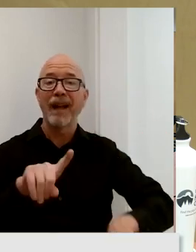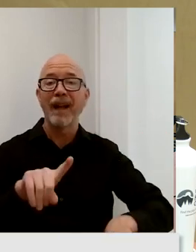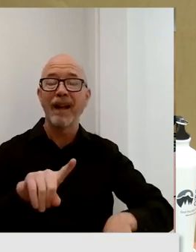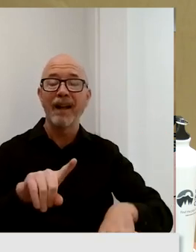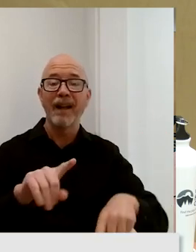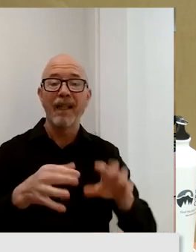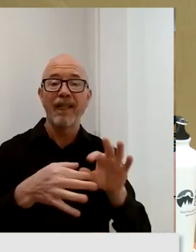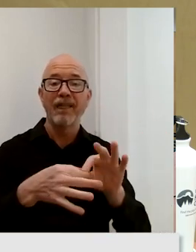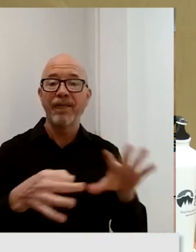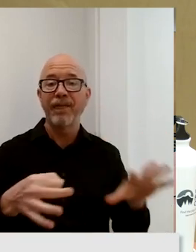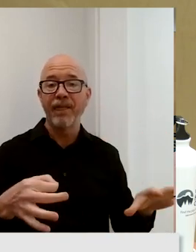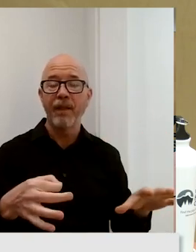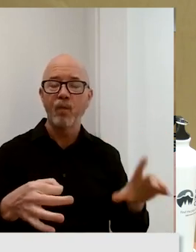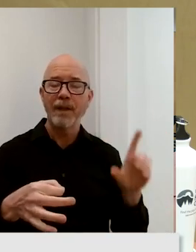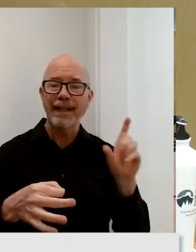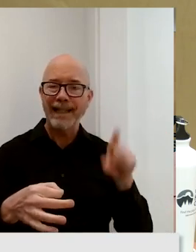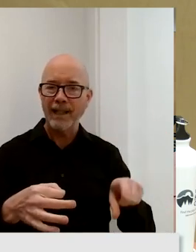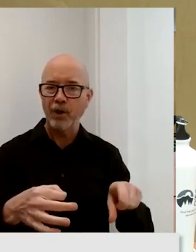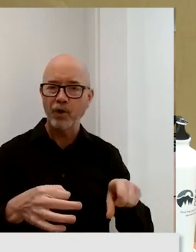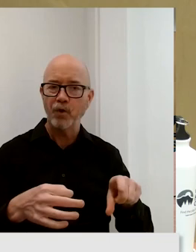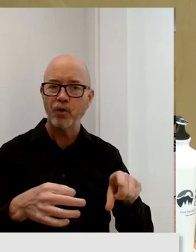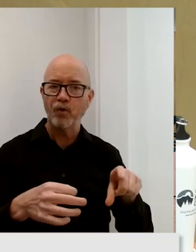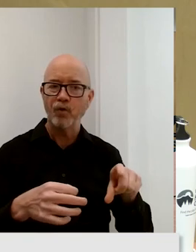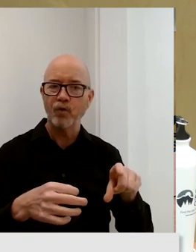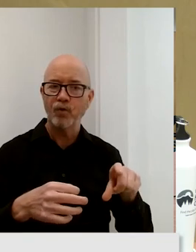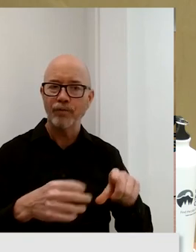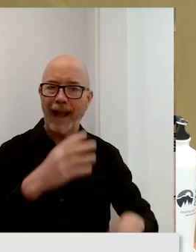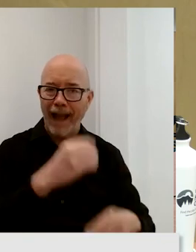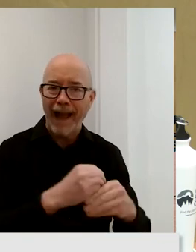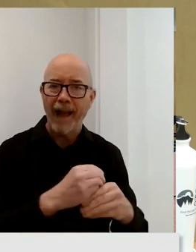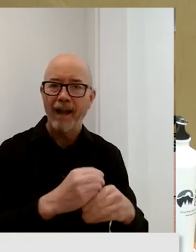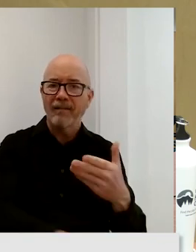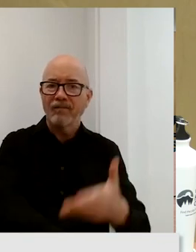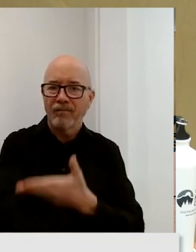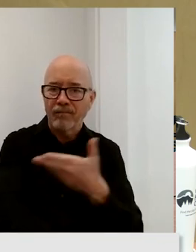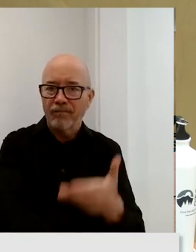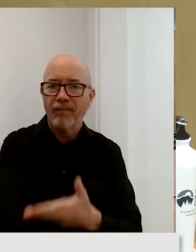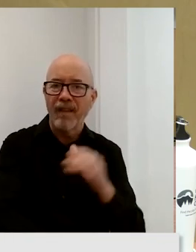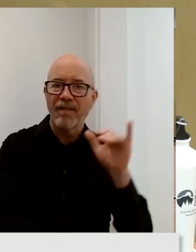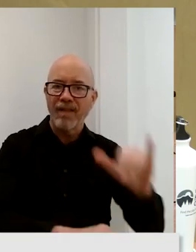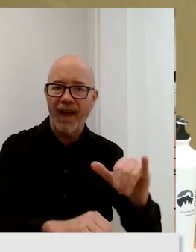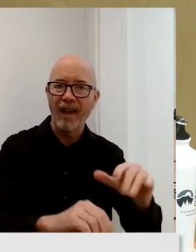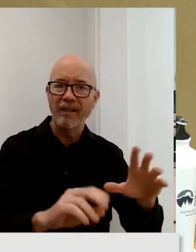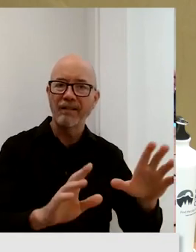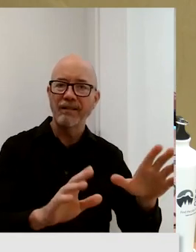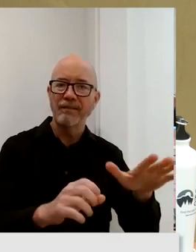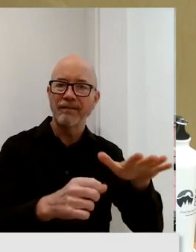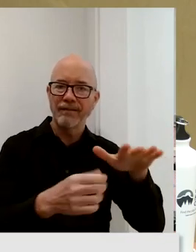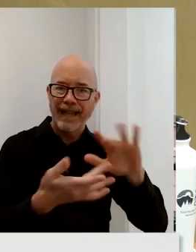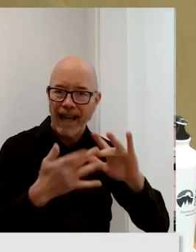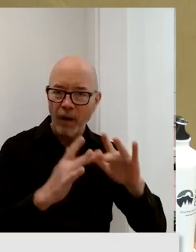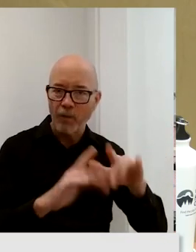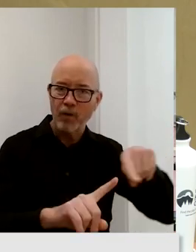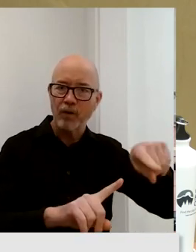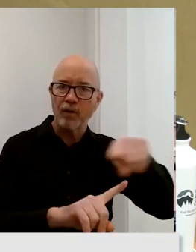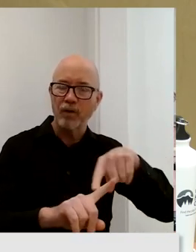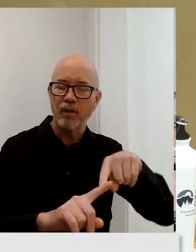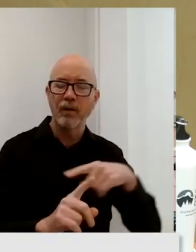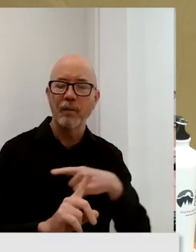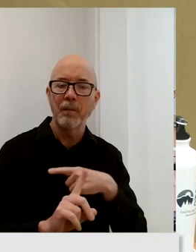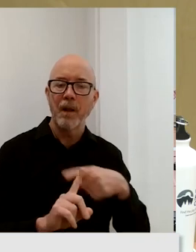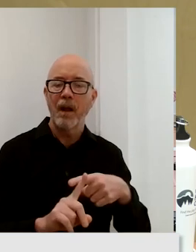strengthen that network. And as well as strengthen solutions for all